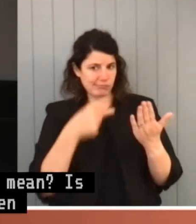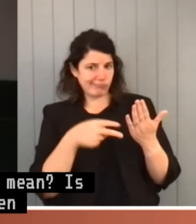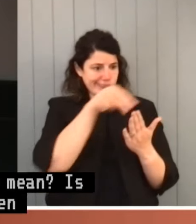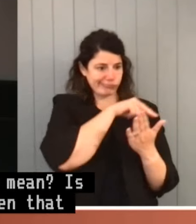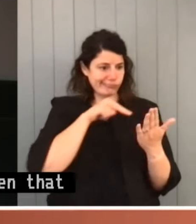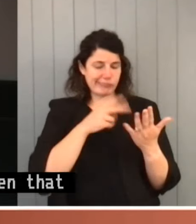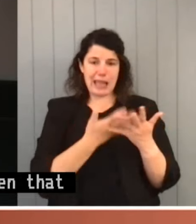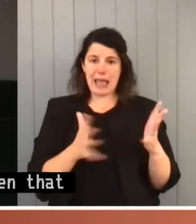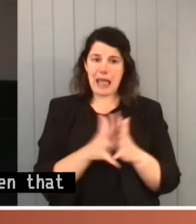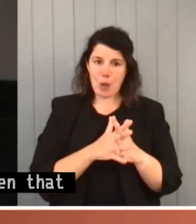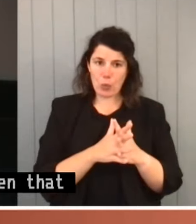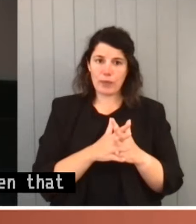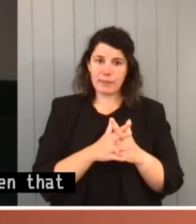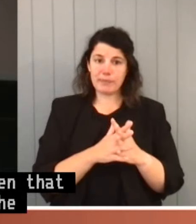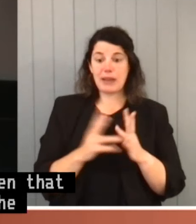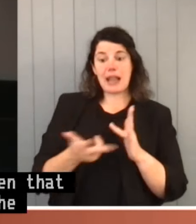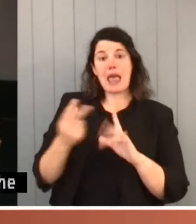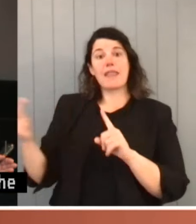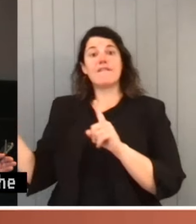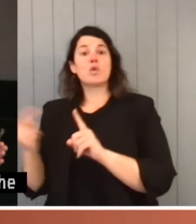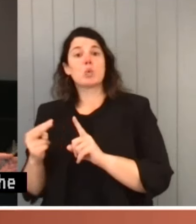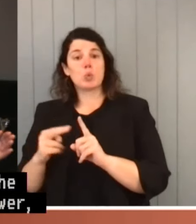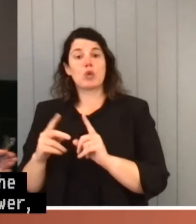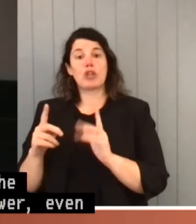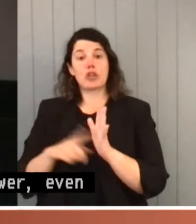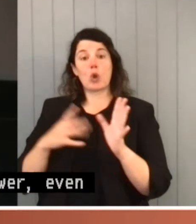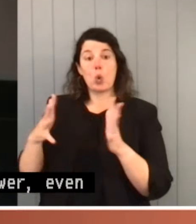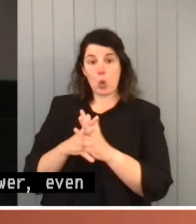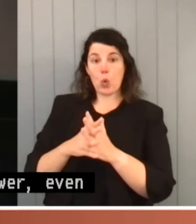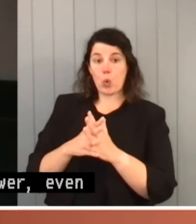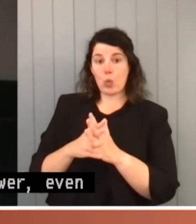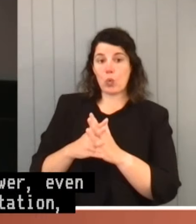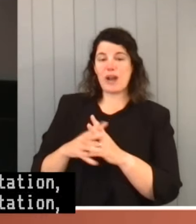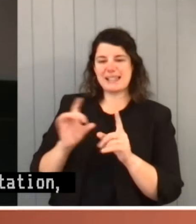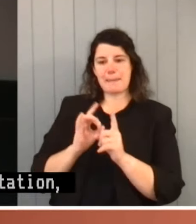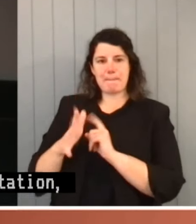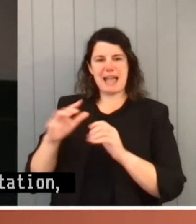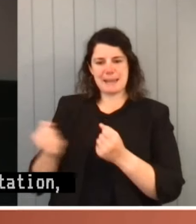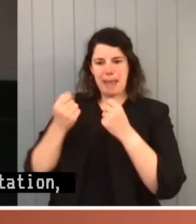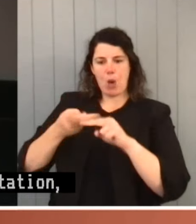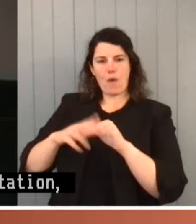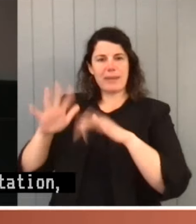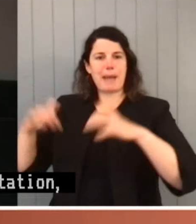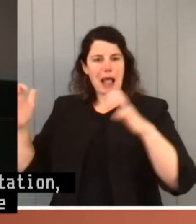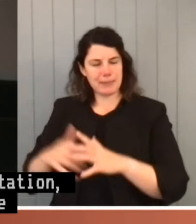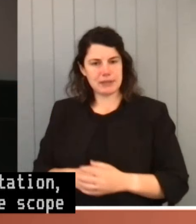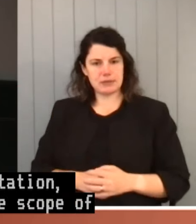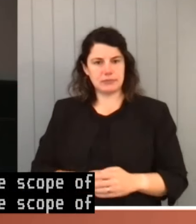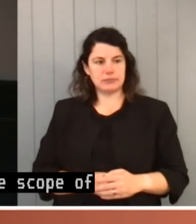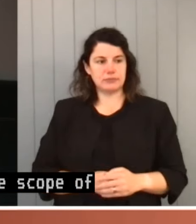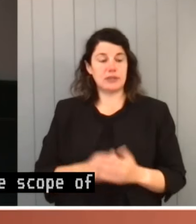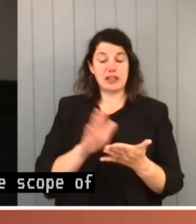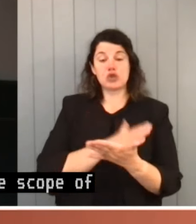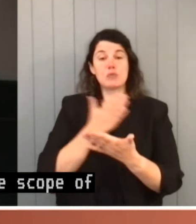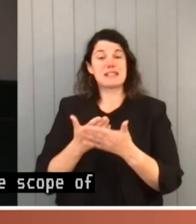even though on another interpretation the law would be beyond the scope of the power? The interpretation act says that every